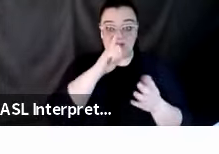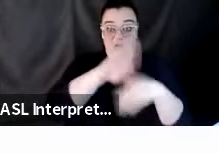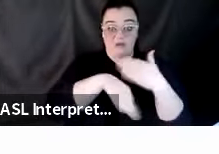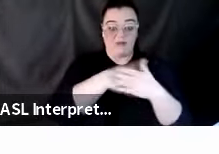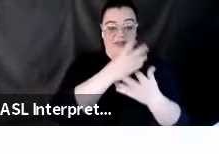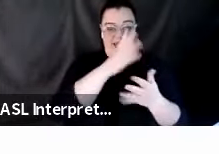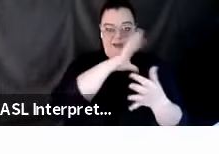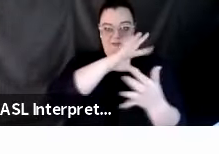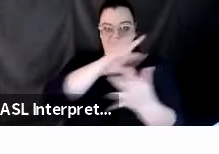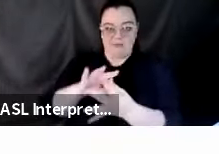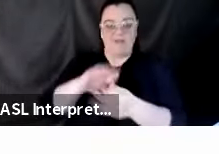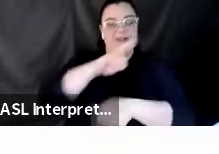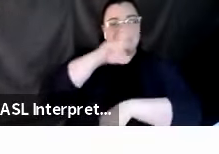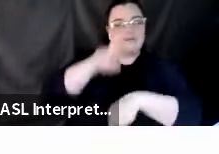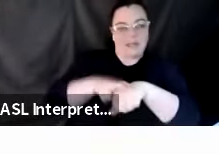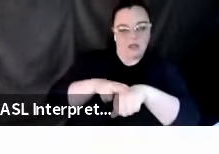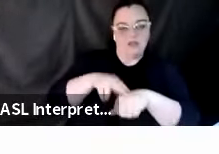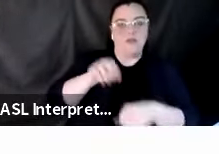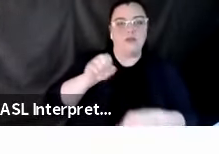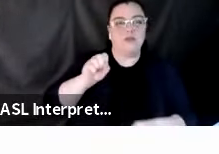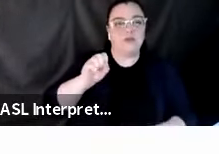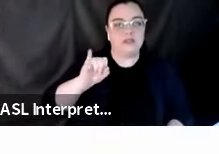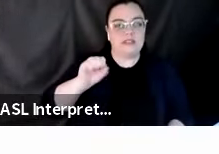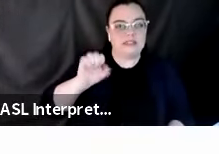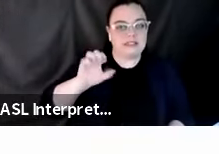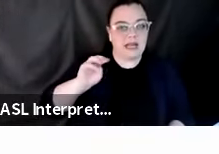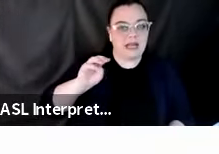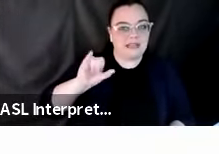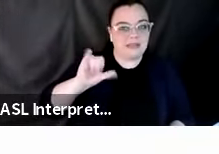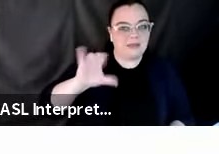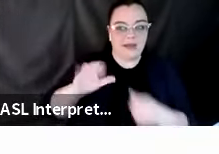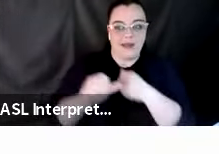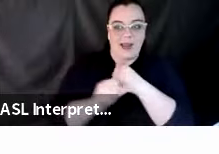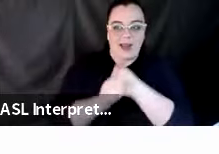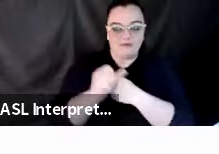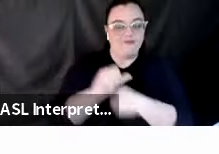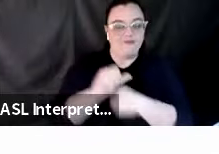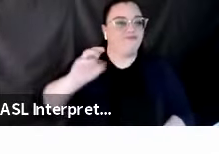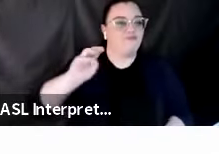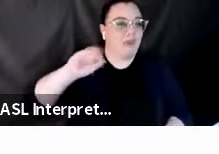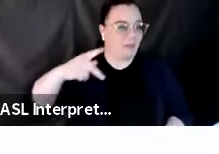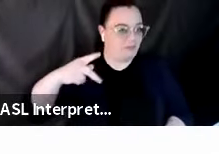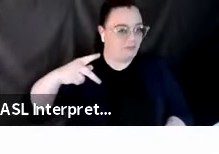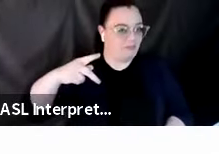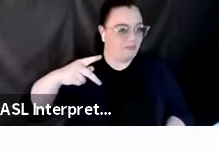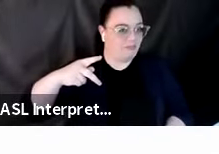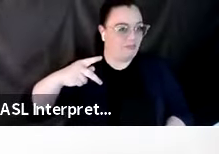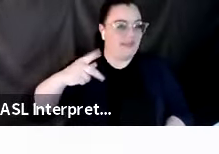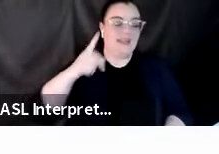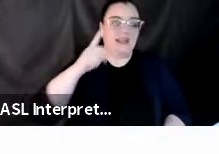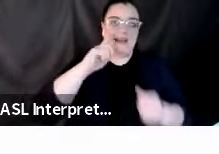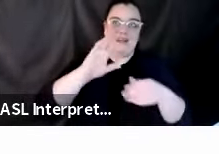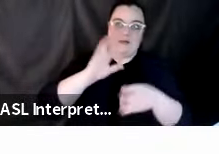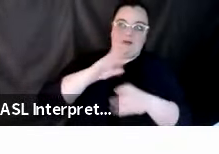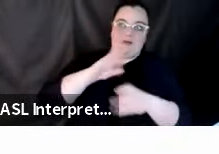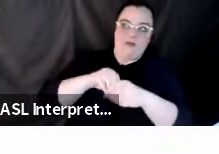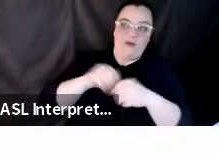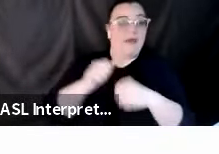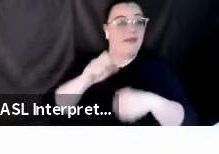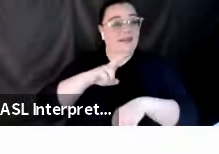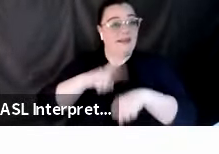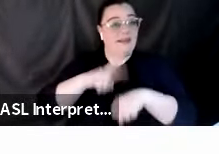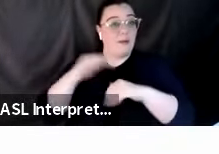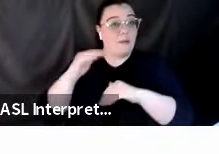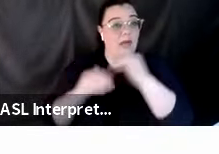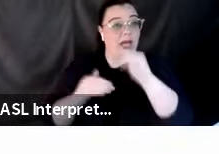And that in turn, uh, feeds into design in general, and also into the national building code. Another way